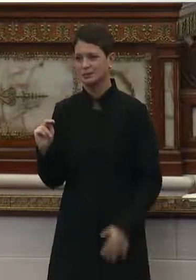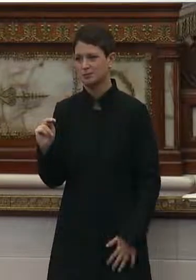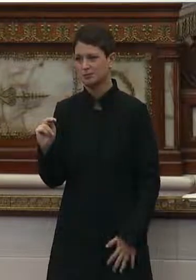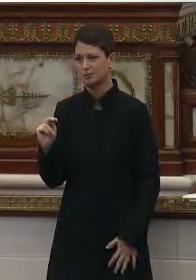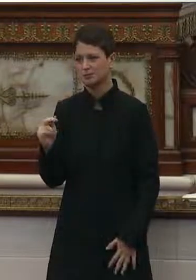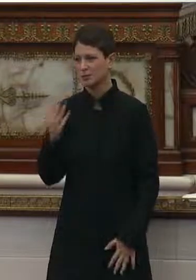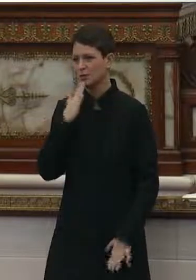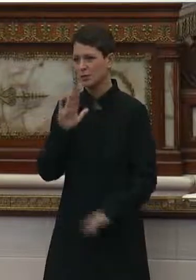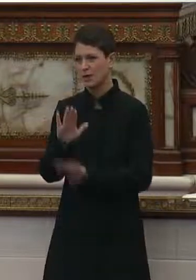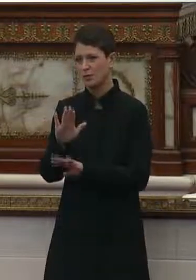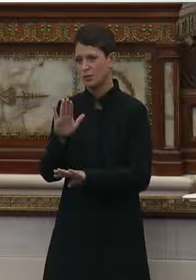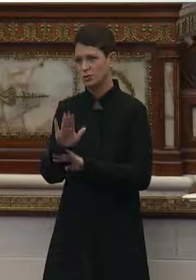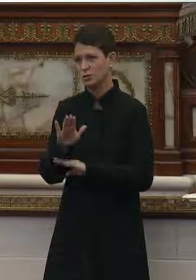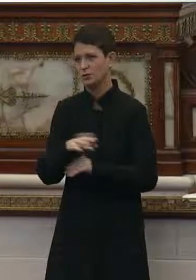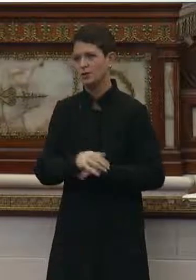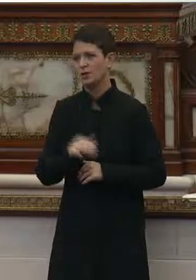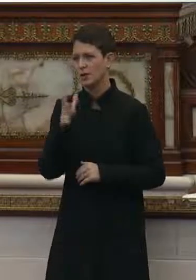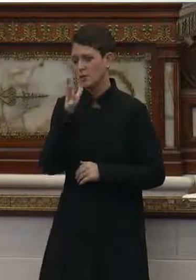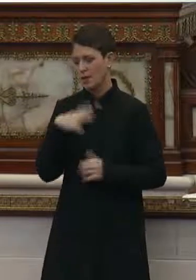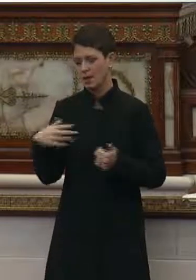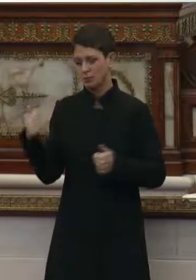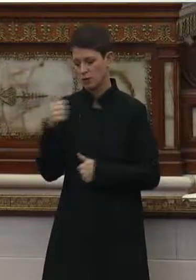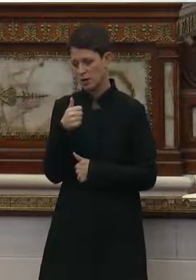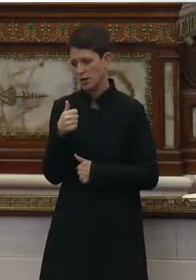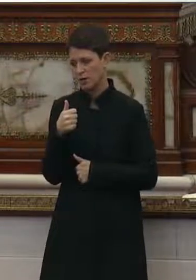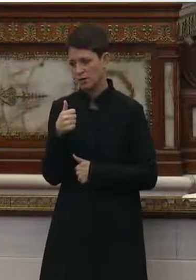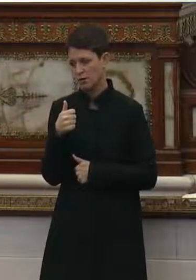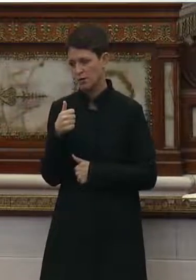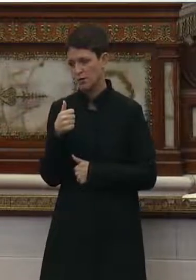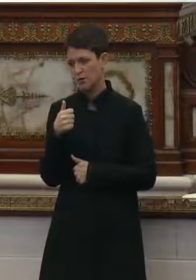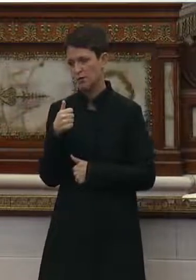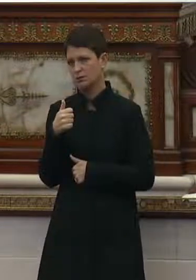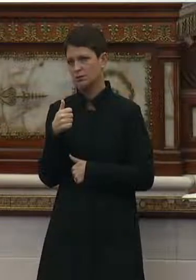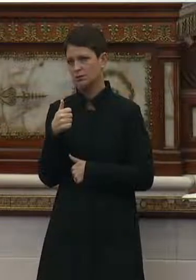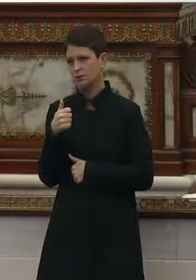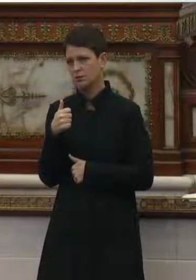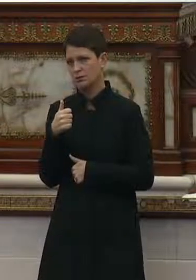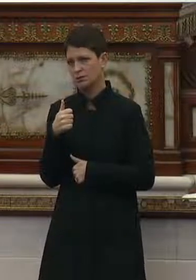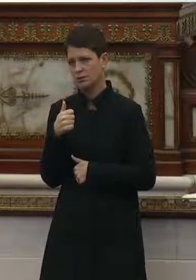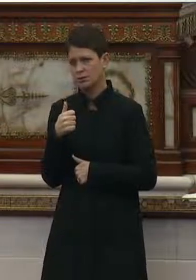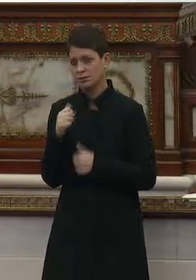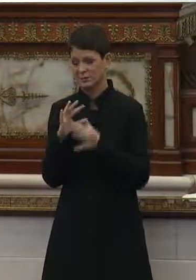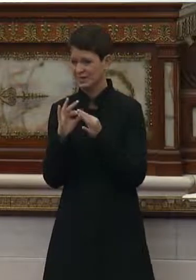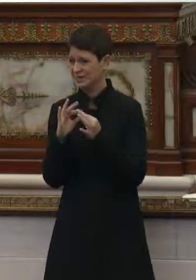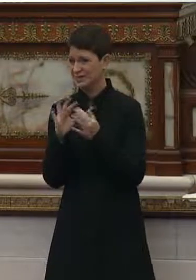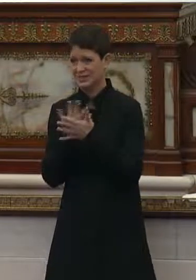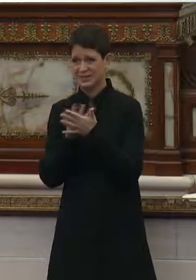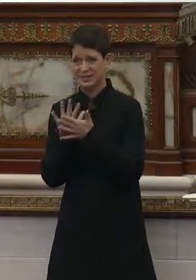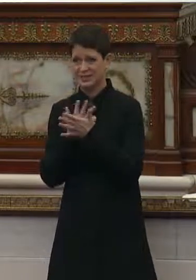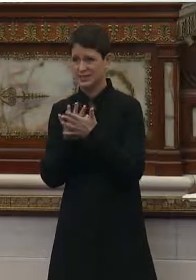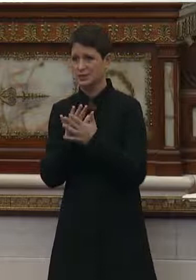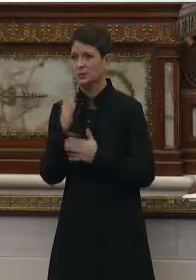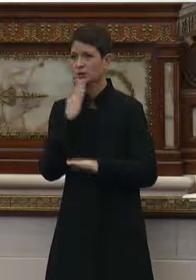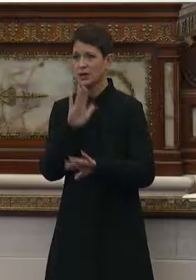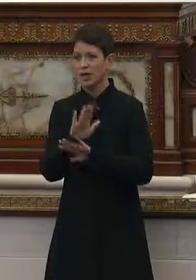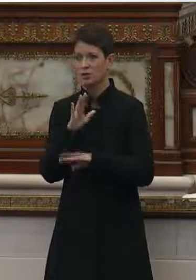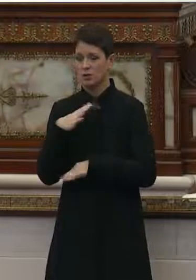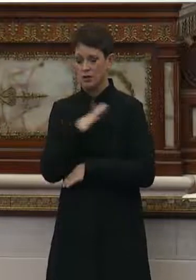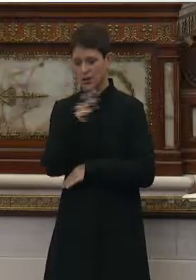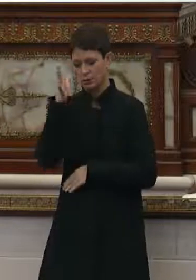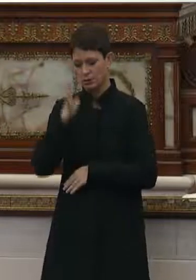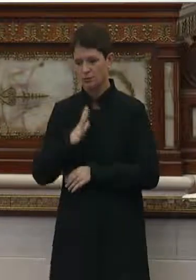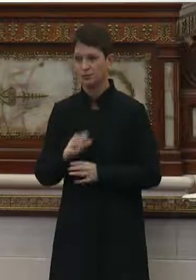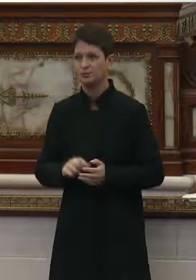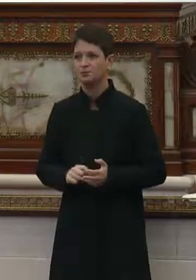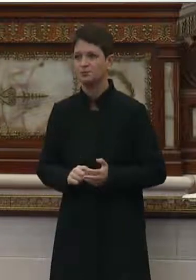Good afternoon, Madam Chair. I'm glad to hear you. afternoon. Good afternoon, Councilman.